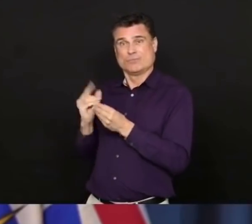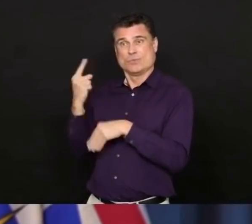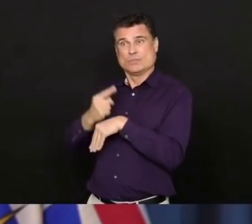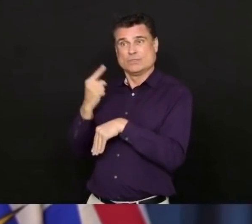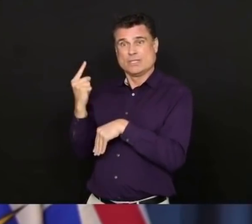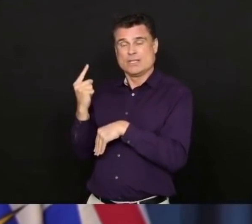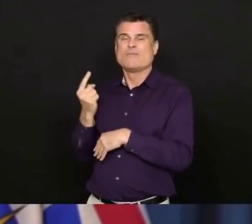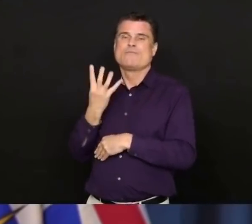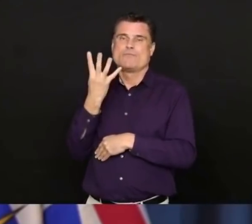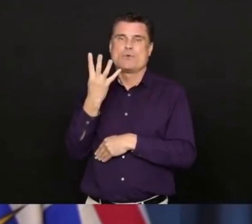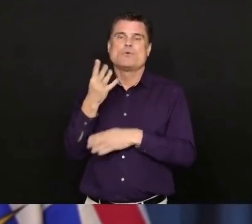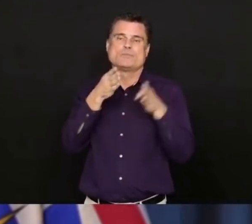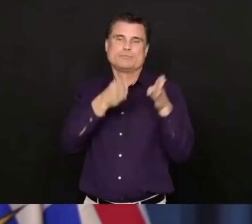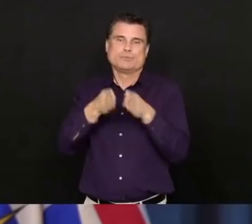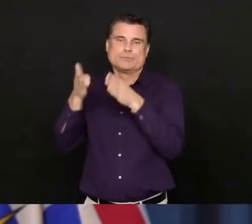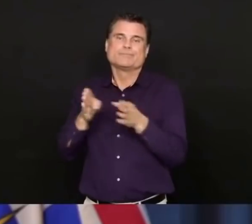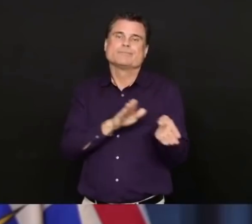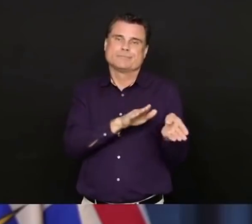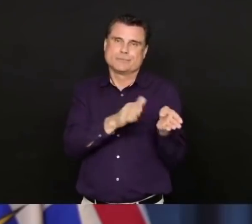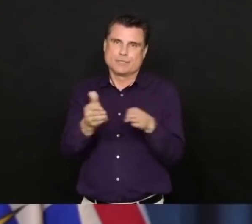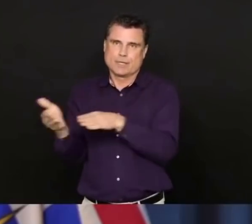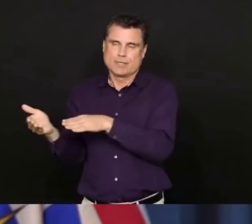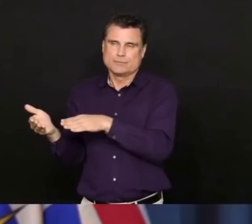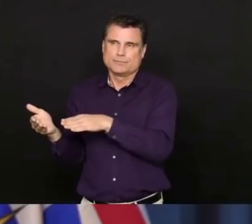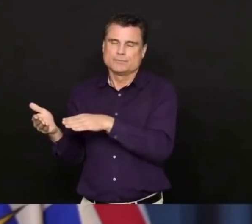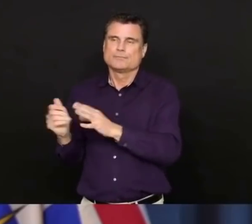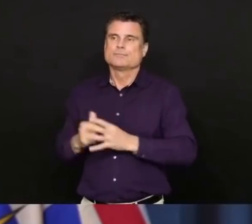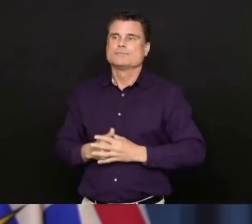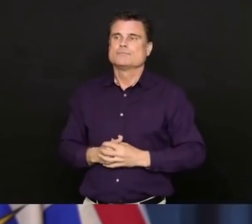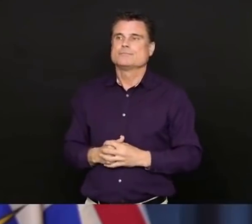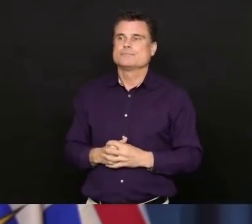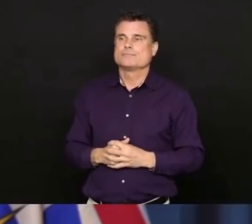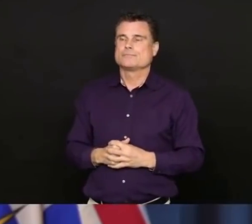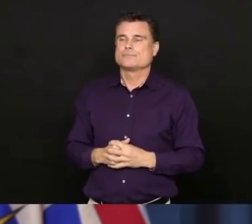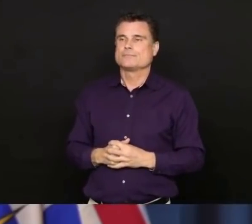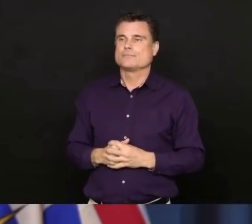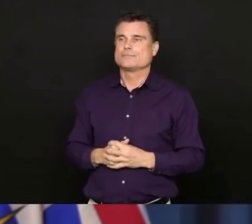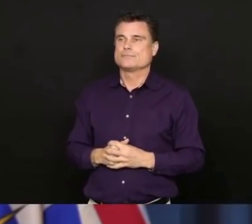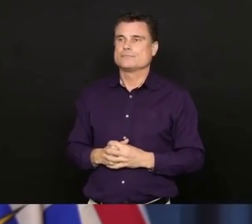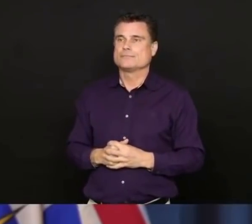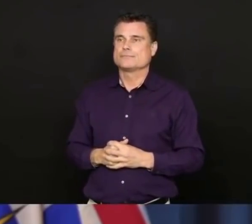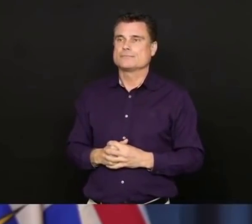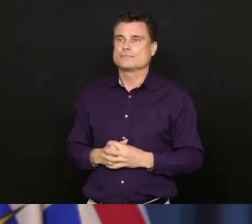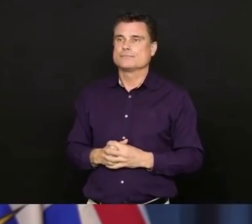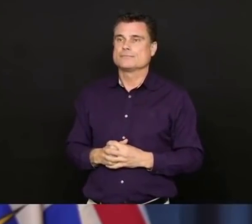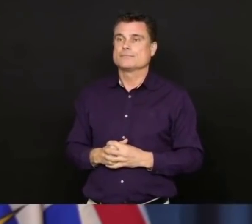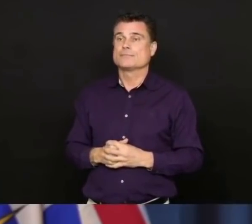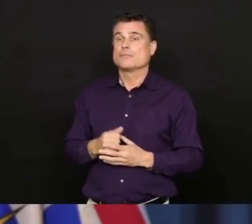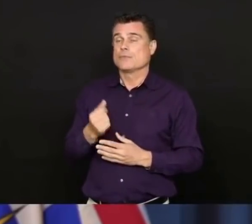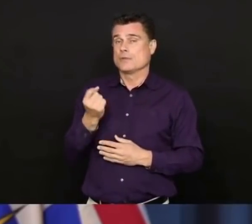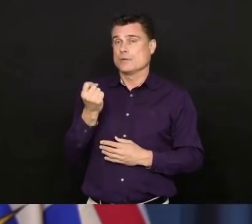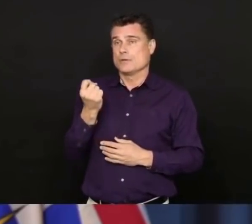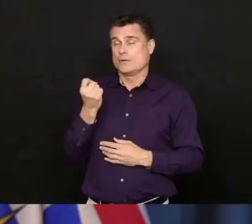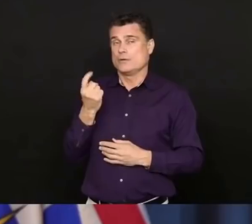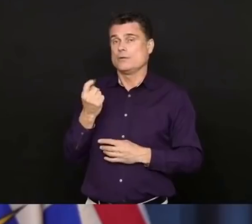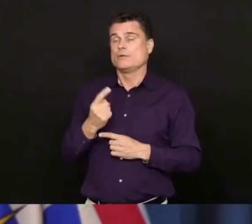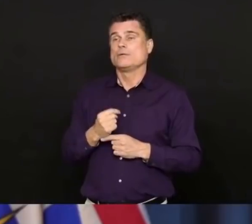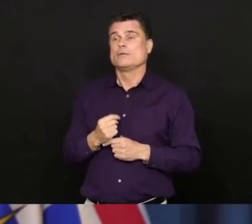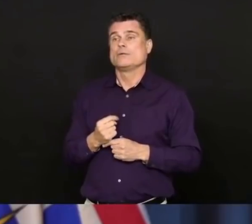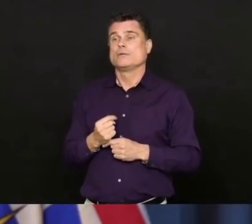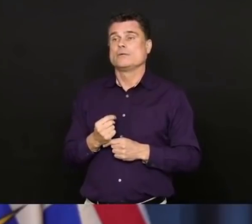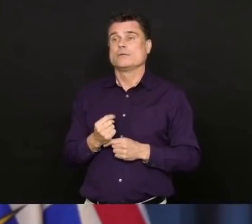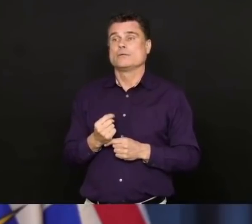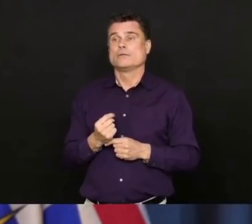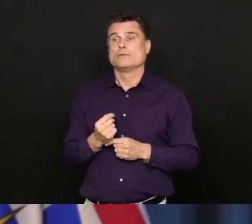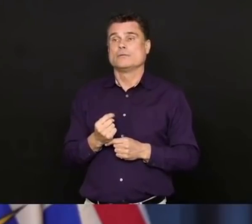people an increase in deaths once again with four more people who have succumbed to this disease. And again, three